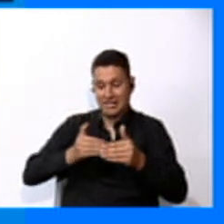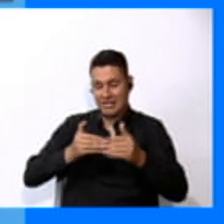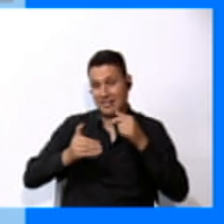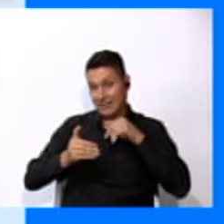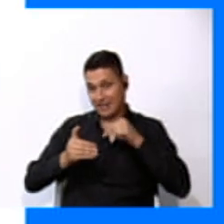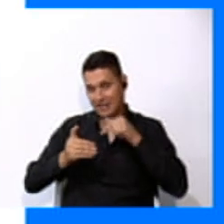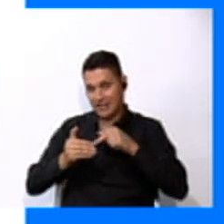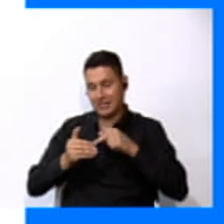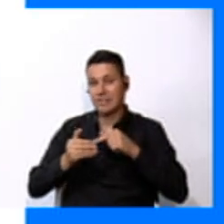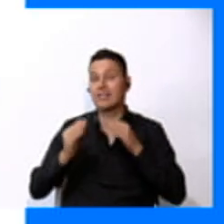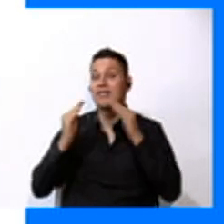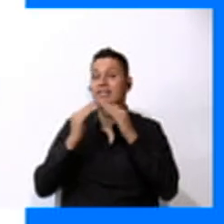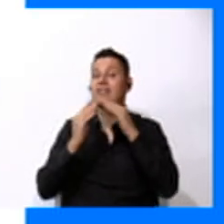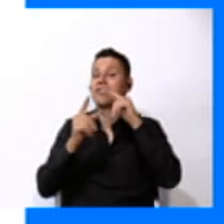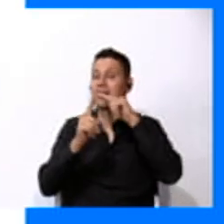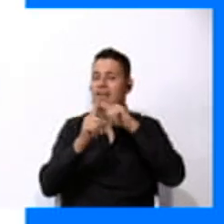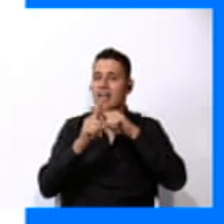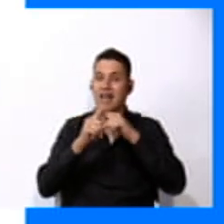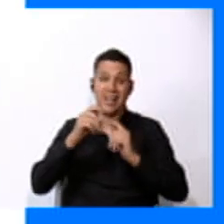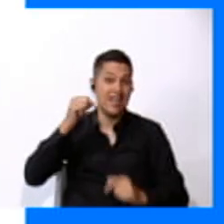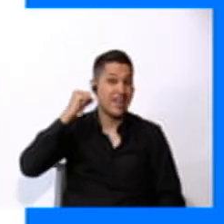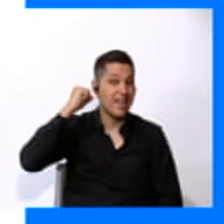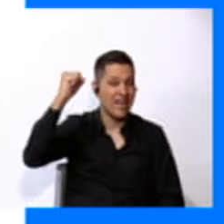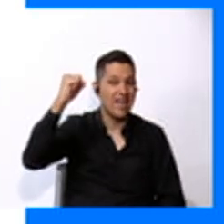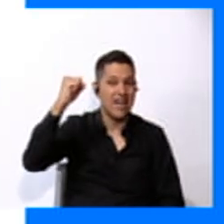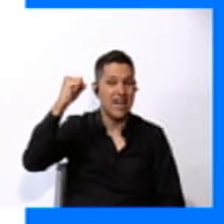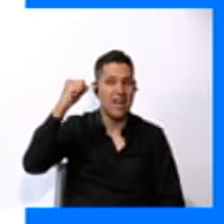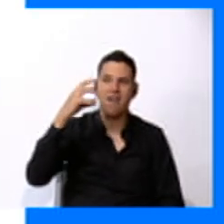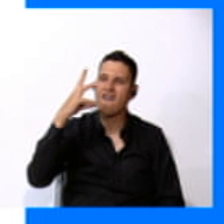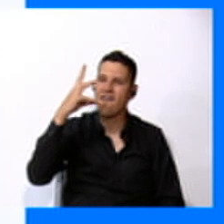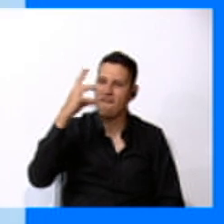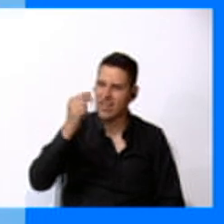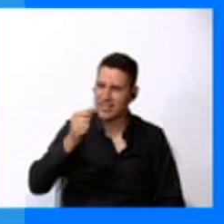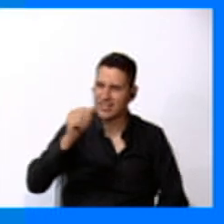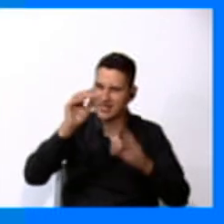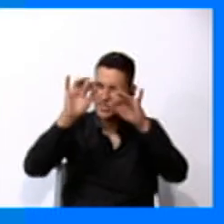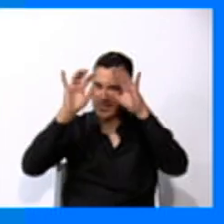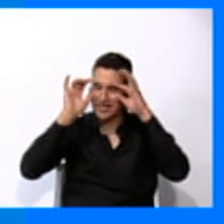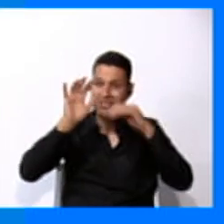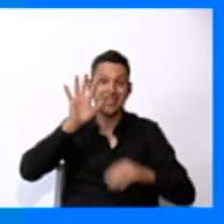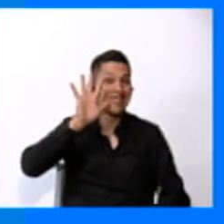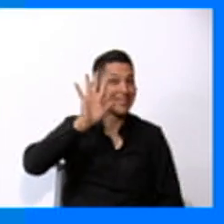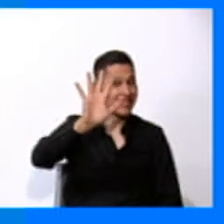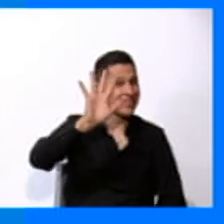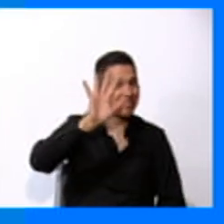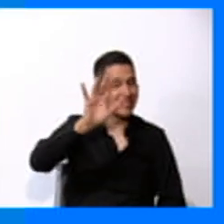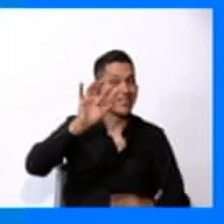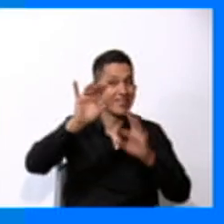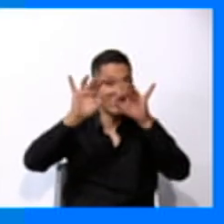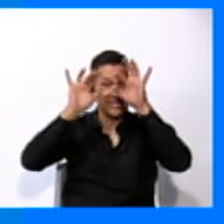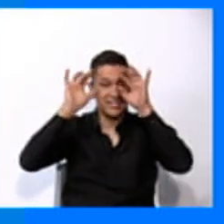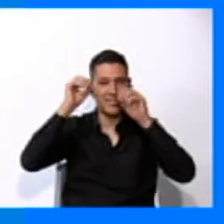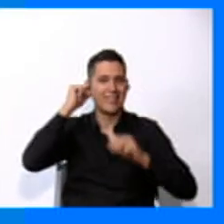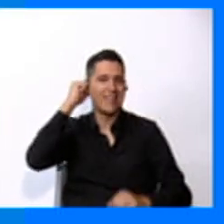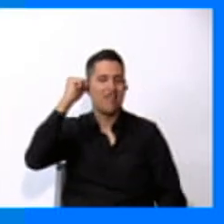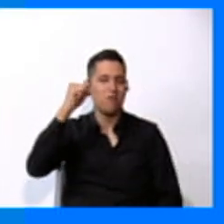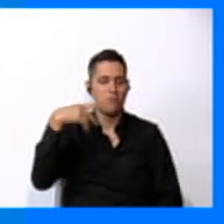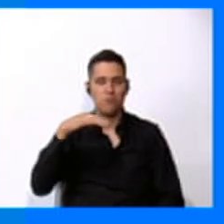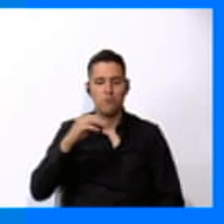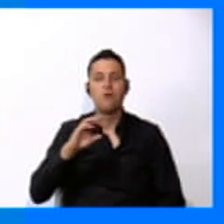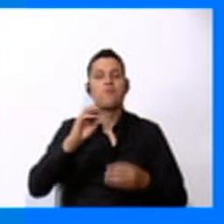Excellent. You won five stars. Excellent. Very good. Now let's see number four.